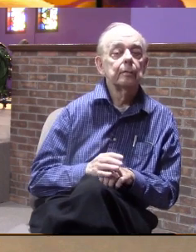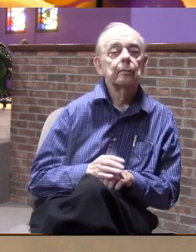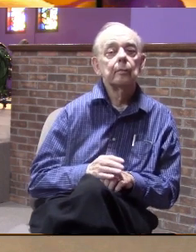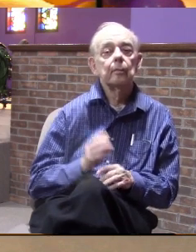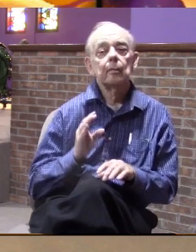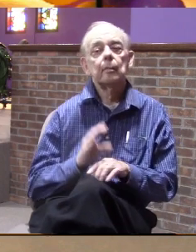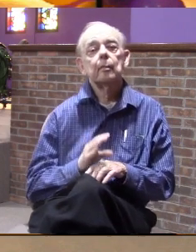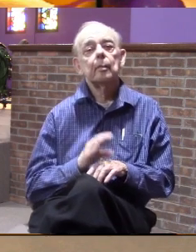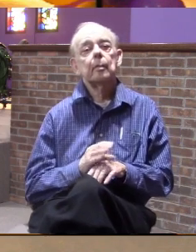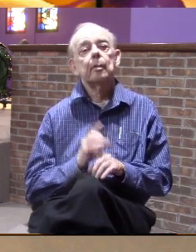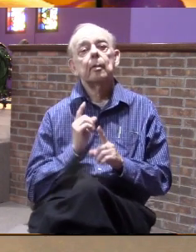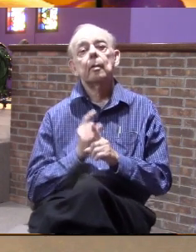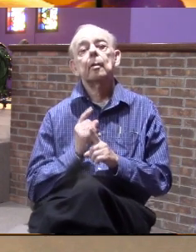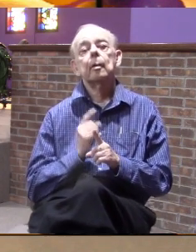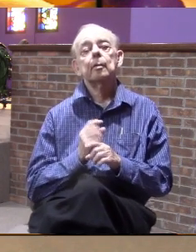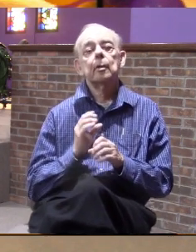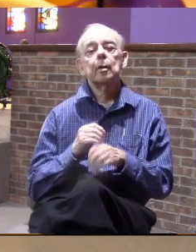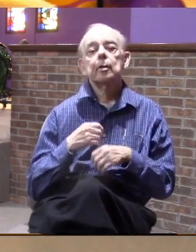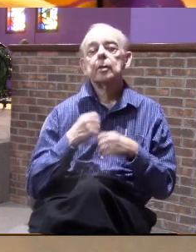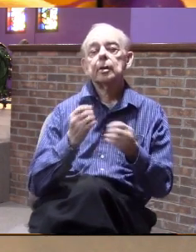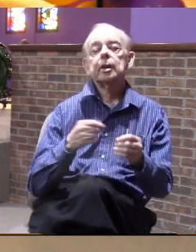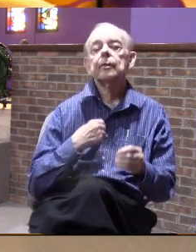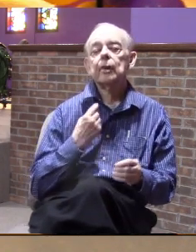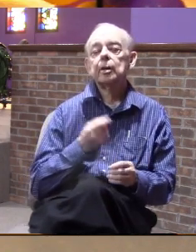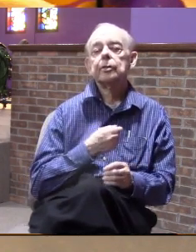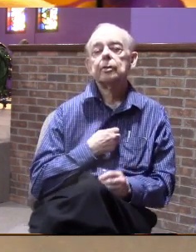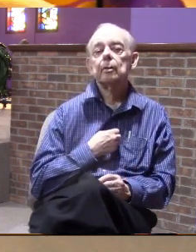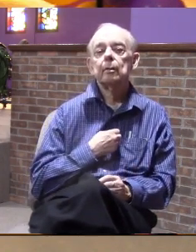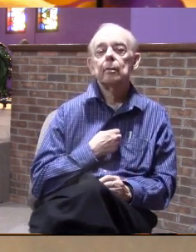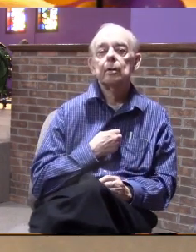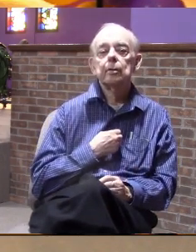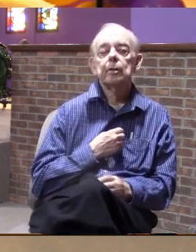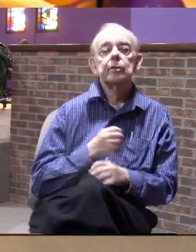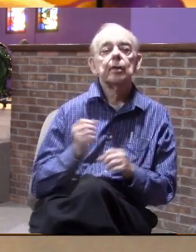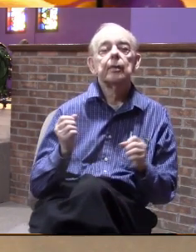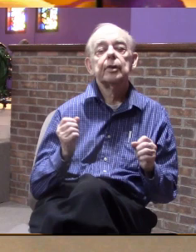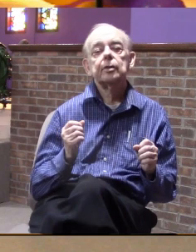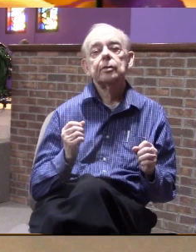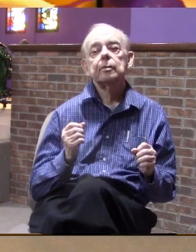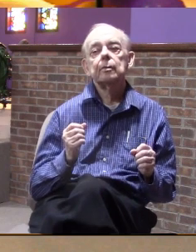church attendance doesn't give us salvation